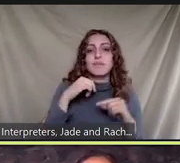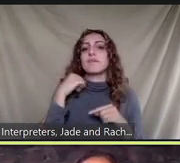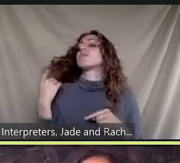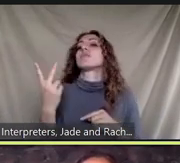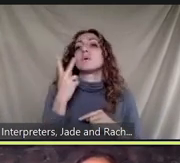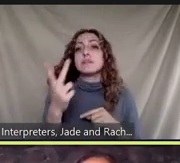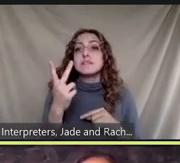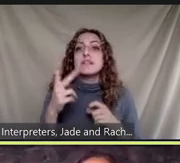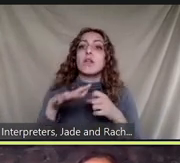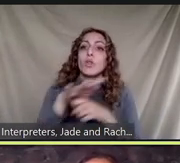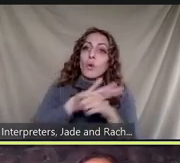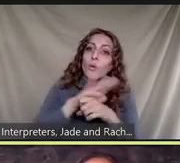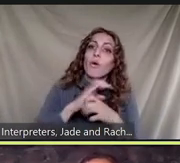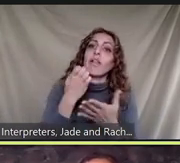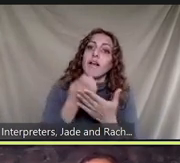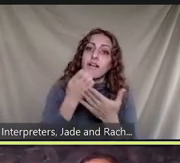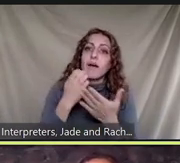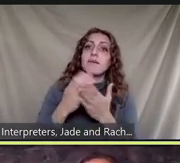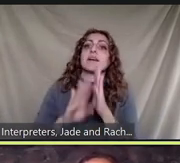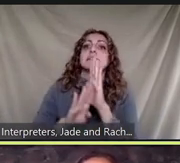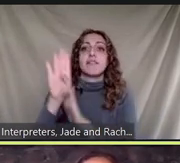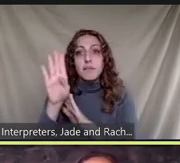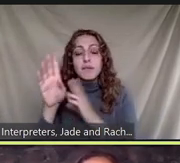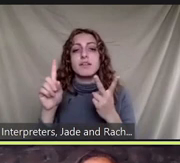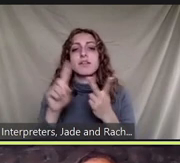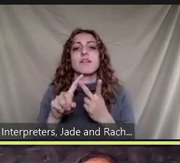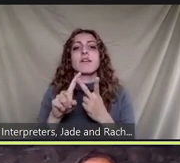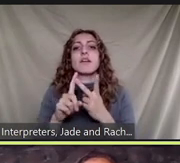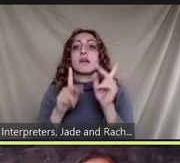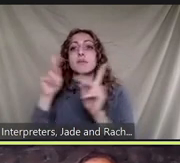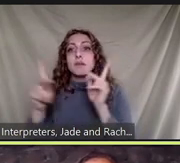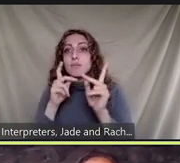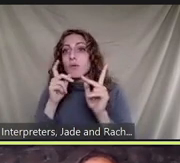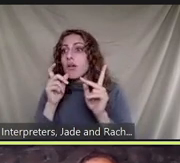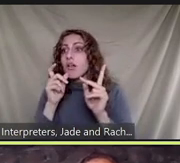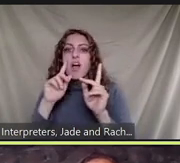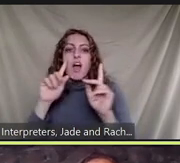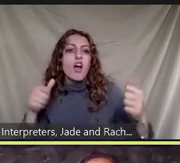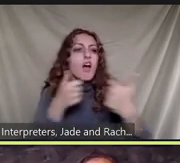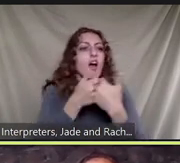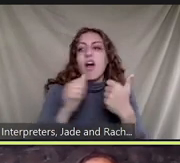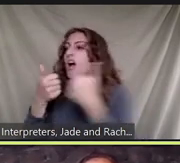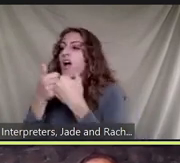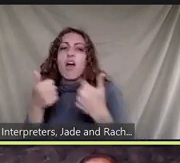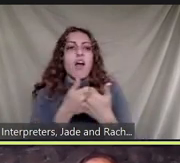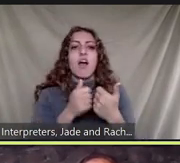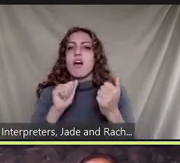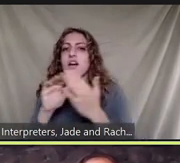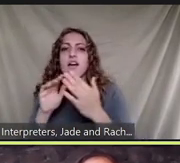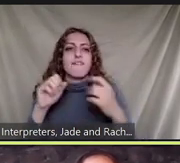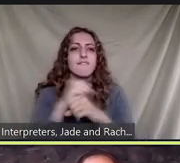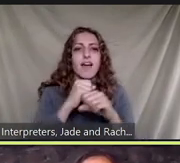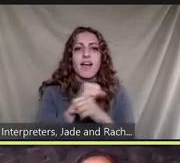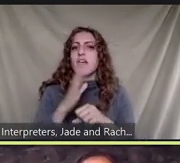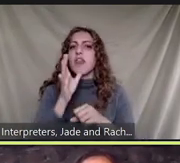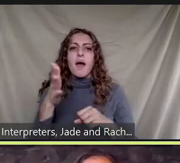local economic development we're actually talking about instead of people fighting nimby not in my backyard for chemical plants to put